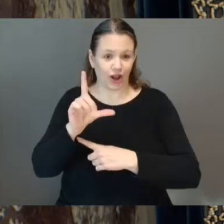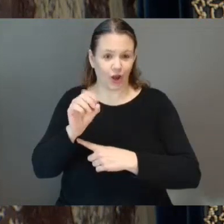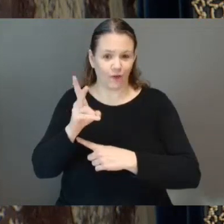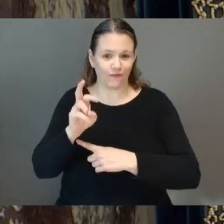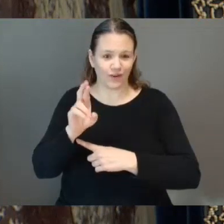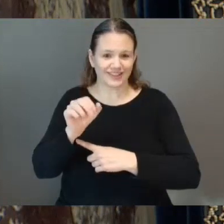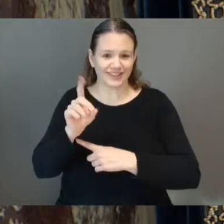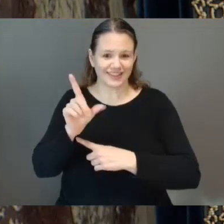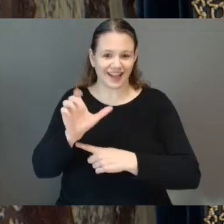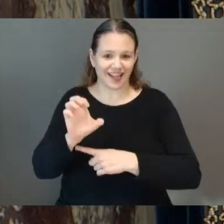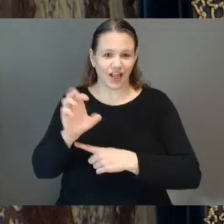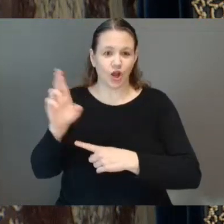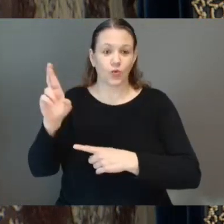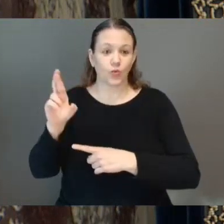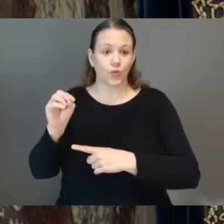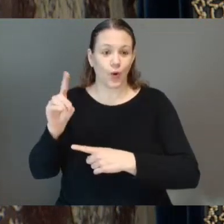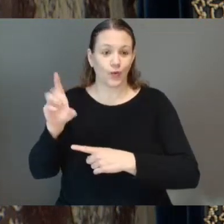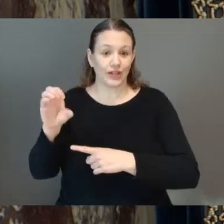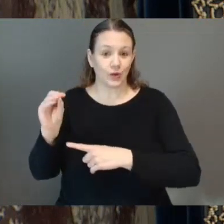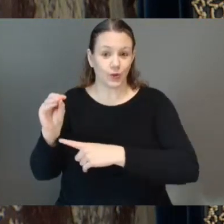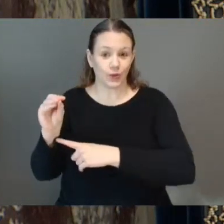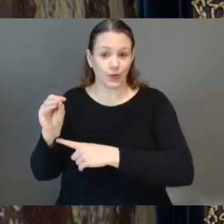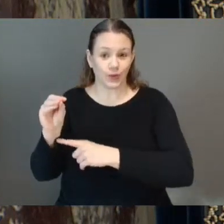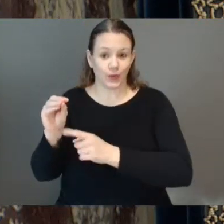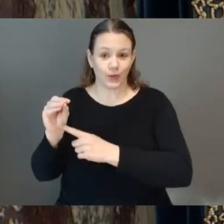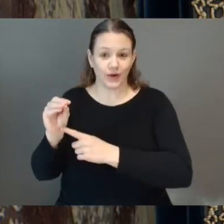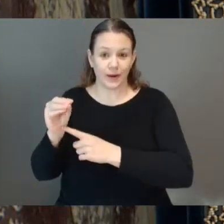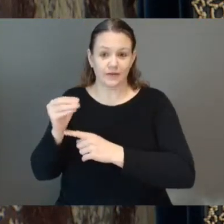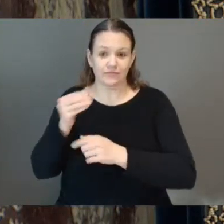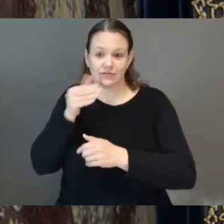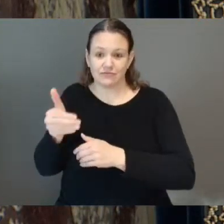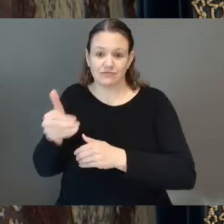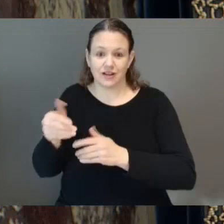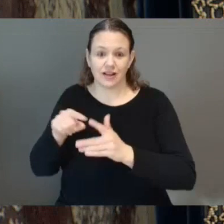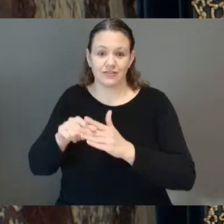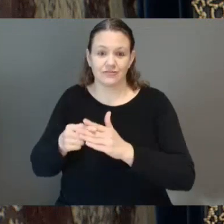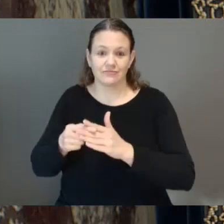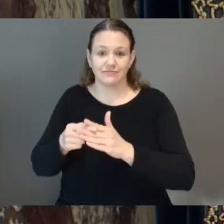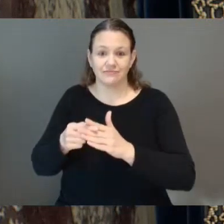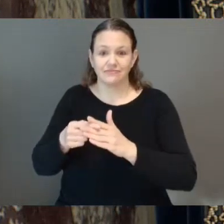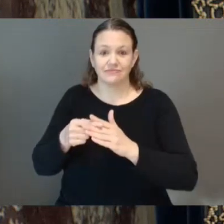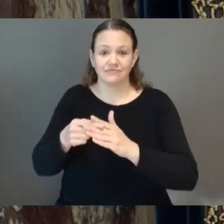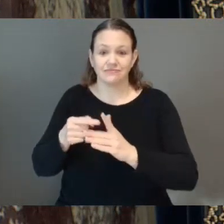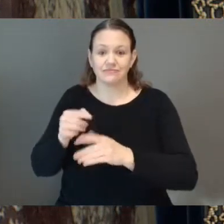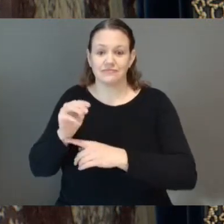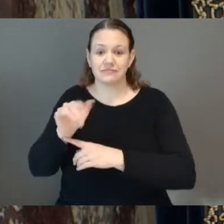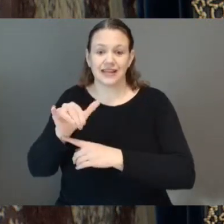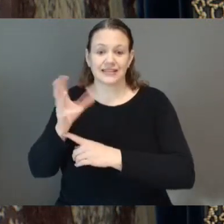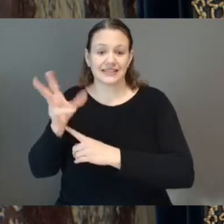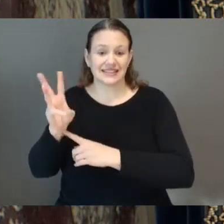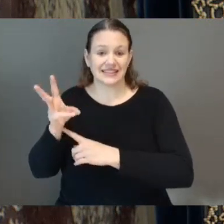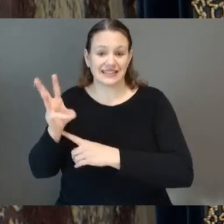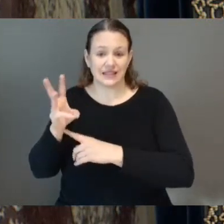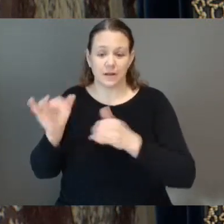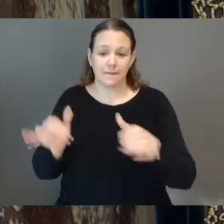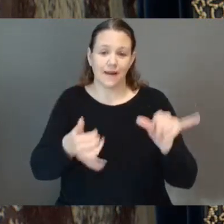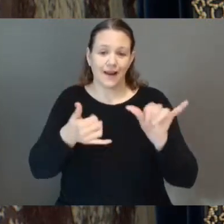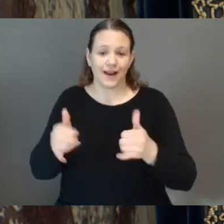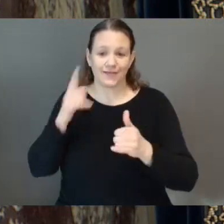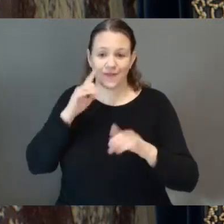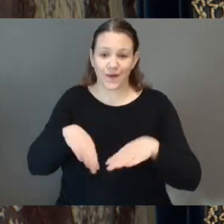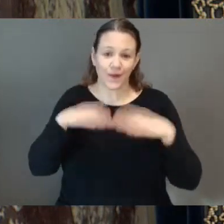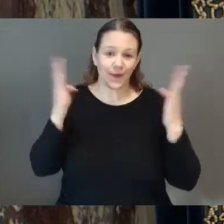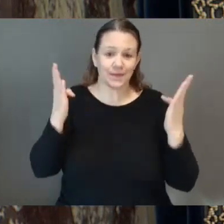gussied up for the best-dressed contest and help raise funds for the Cloverdale Rodeo Youth Initiative Foundation. The